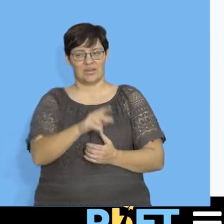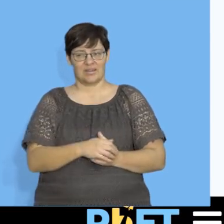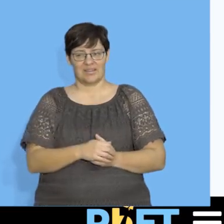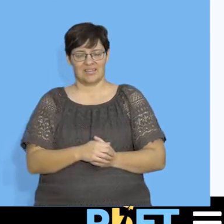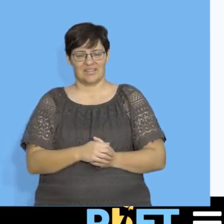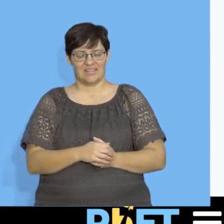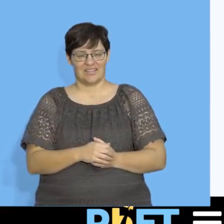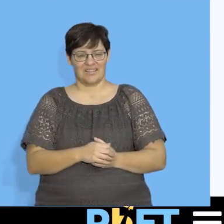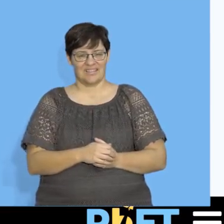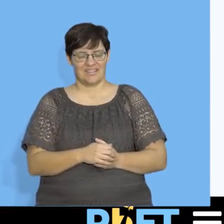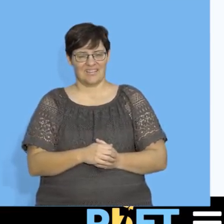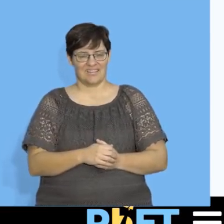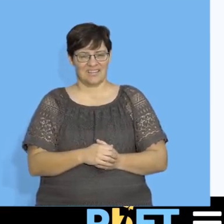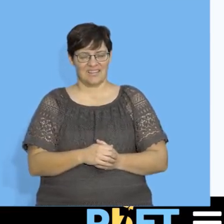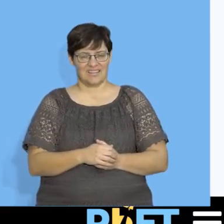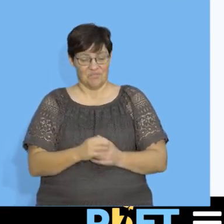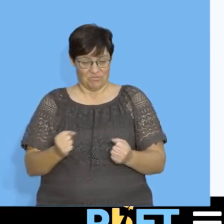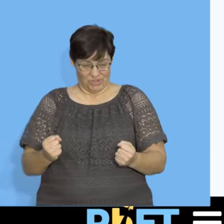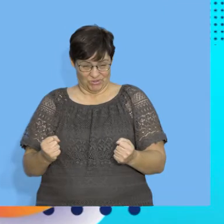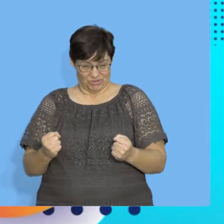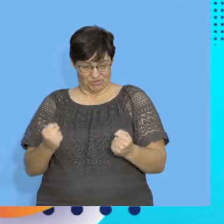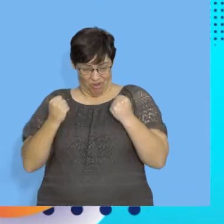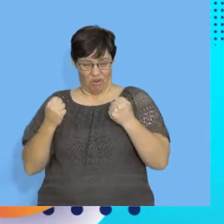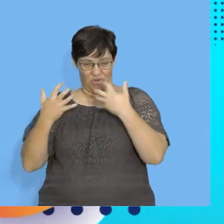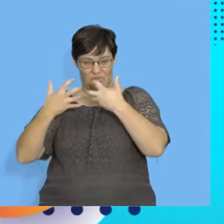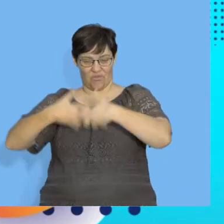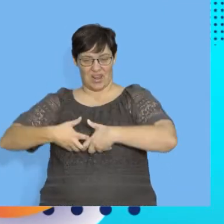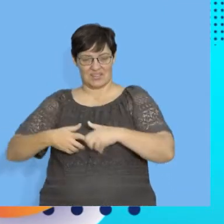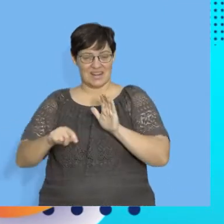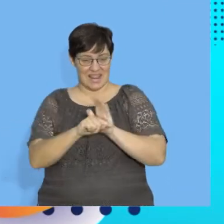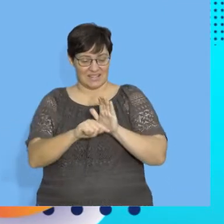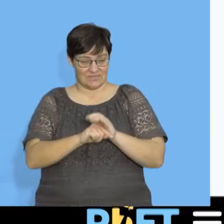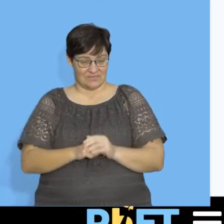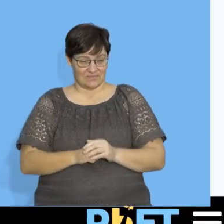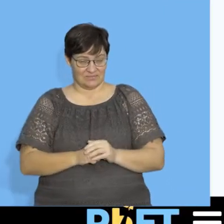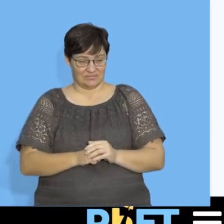Look at this. Can you see this? This is strong. Why strong?